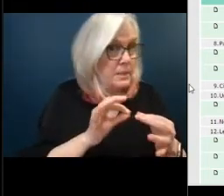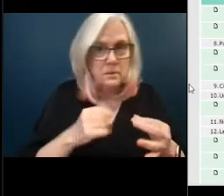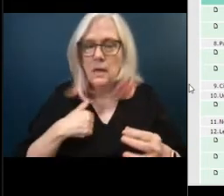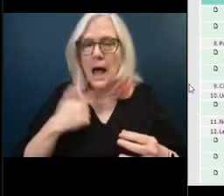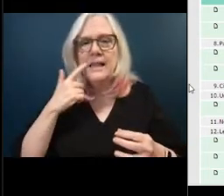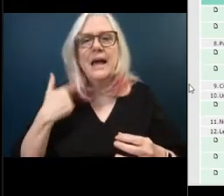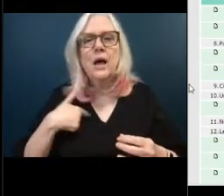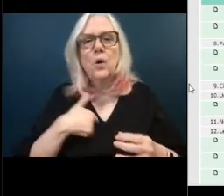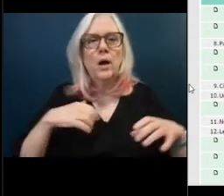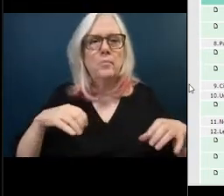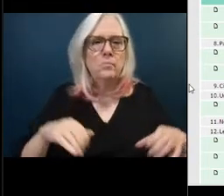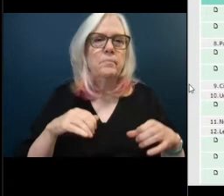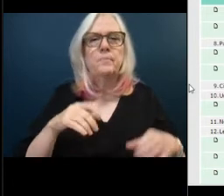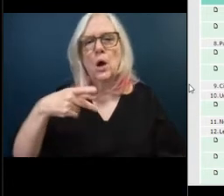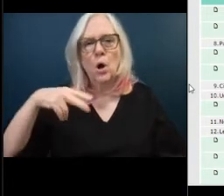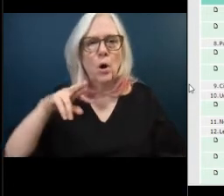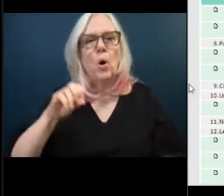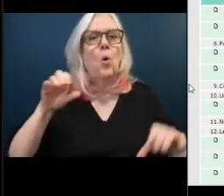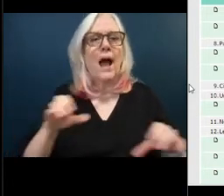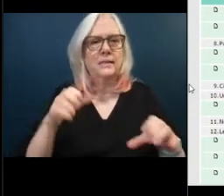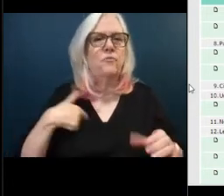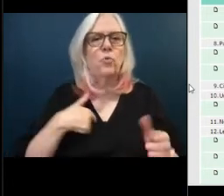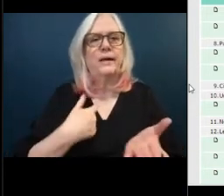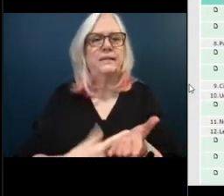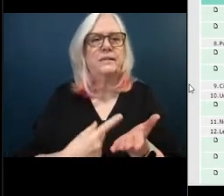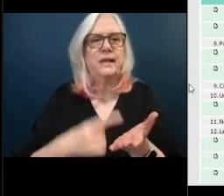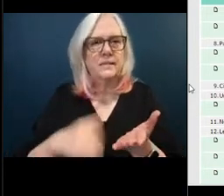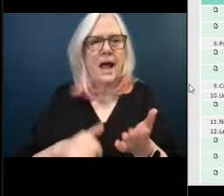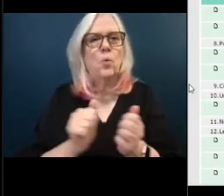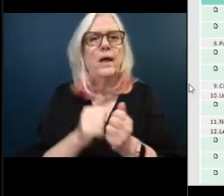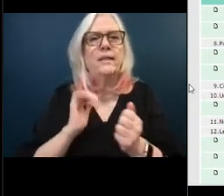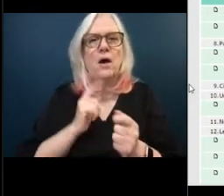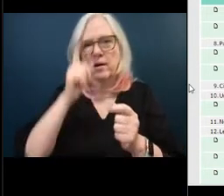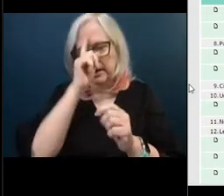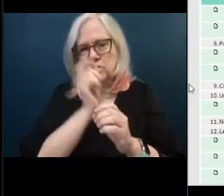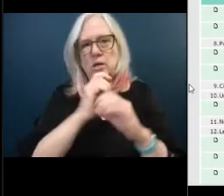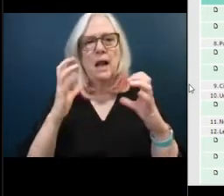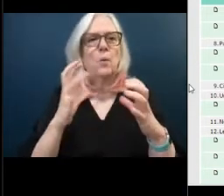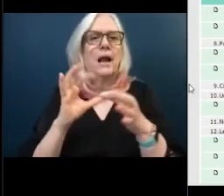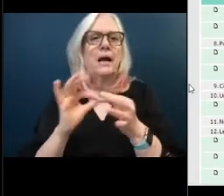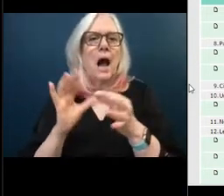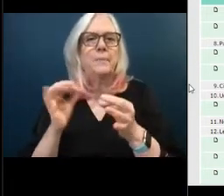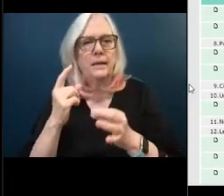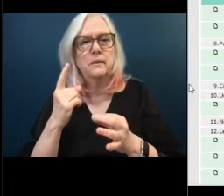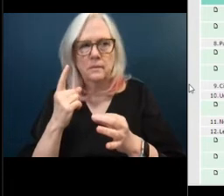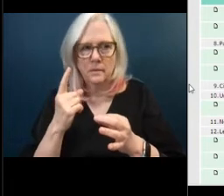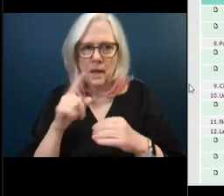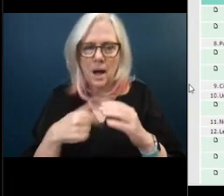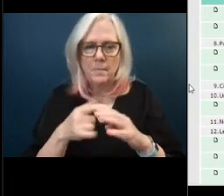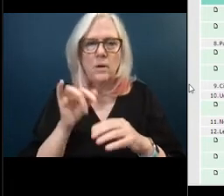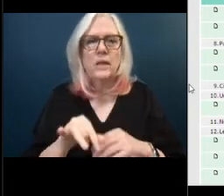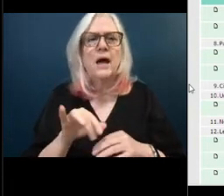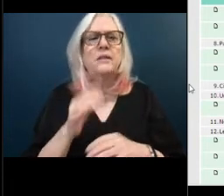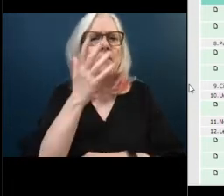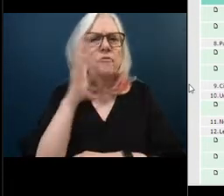here we talked about that with our vision i do want to make a comment on something not related to this since i got you up here uh the forest park